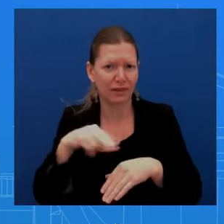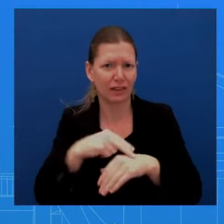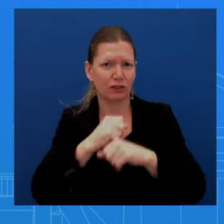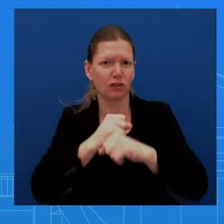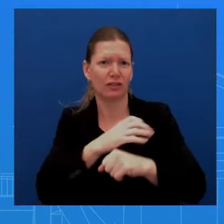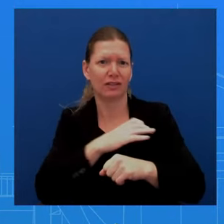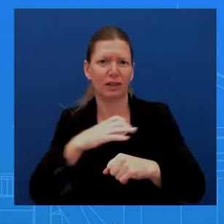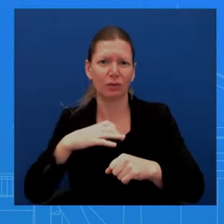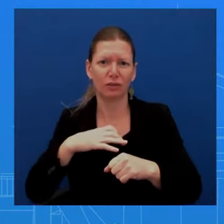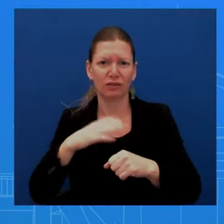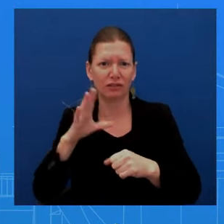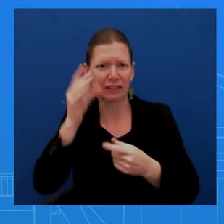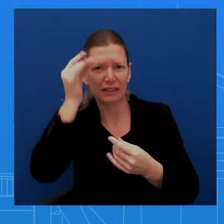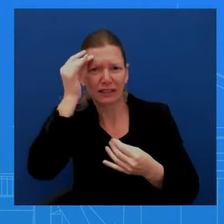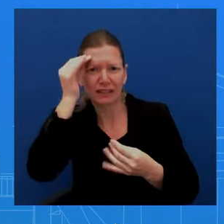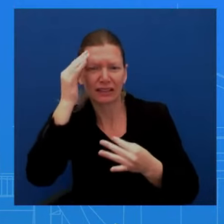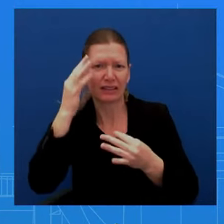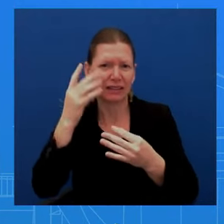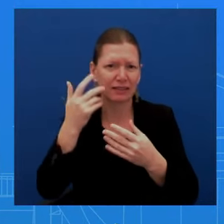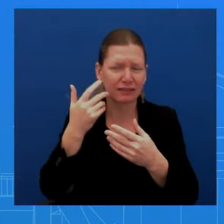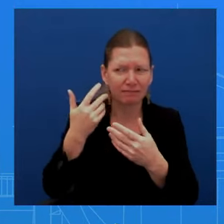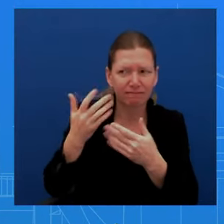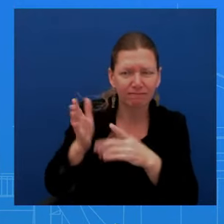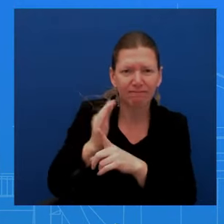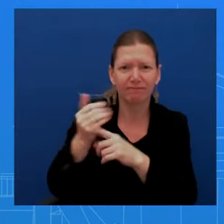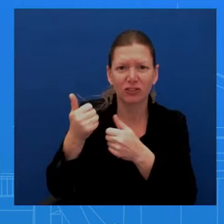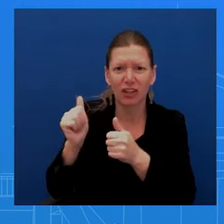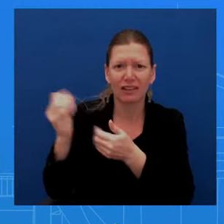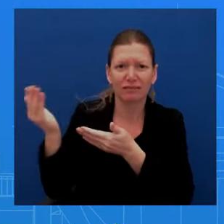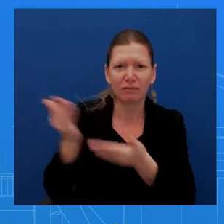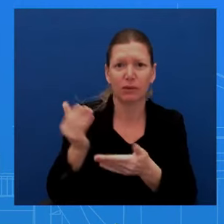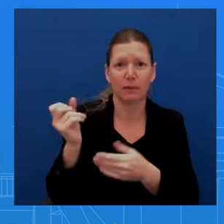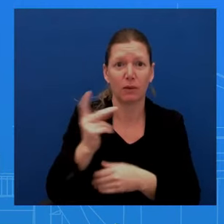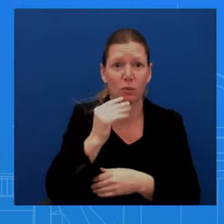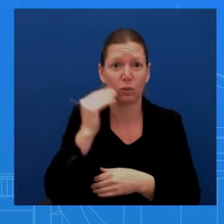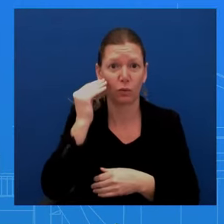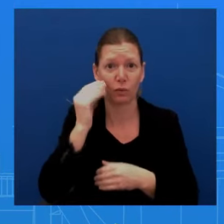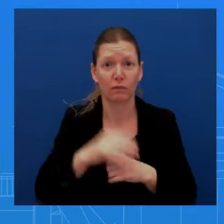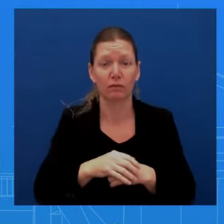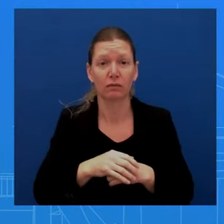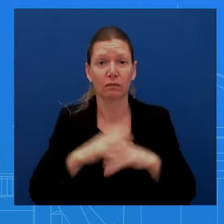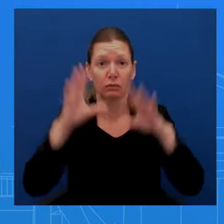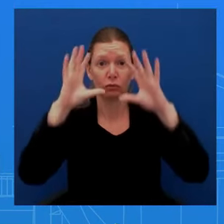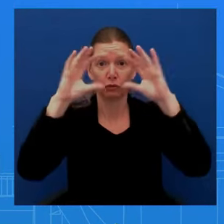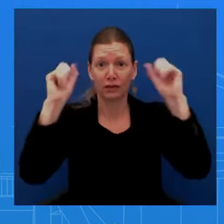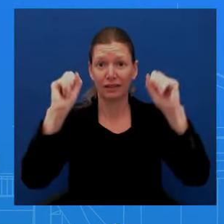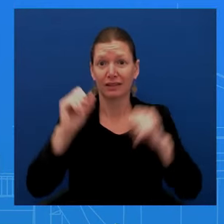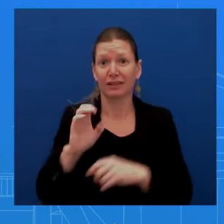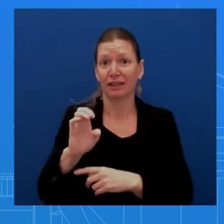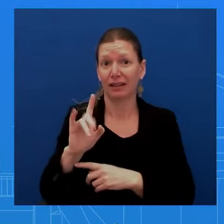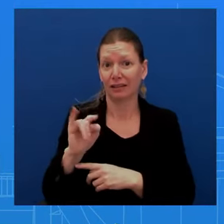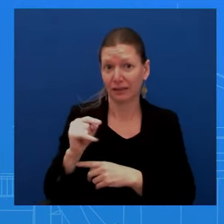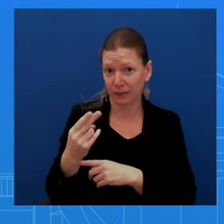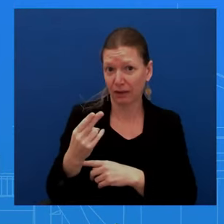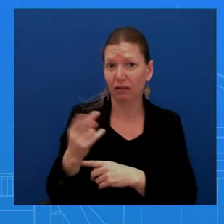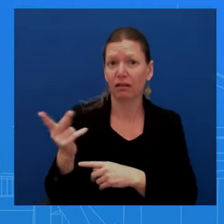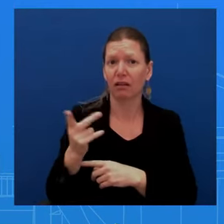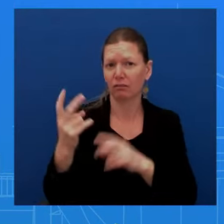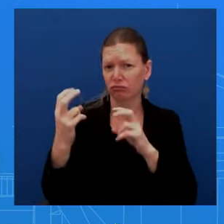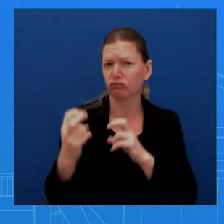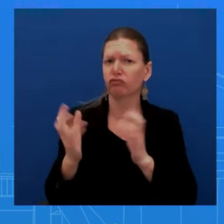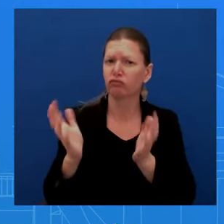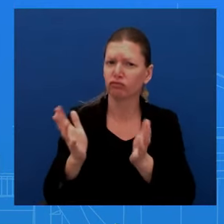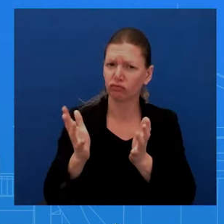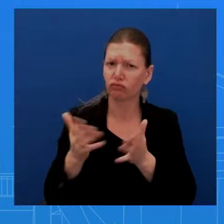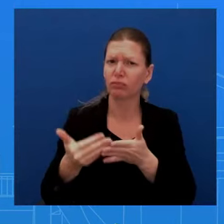regularly. So the President and Elizabeth Wayne have, have had conversations before. She's been in regular touch with the National Security Council, uh, Jake Sullivan, and